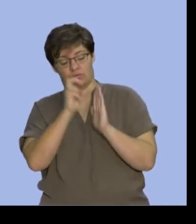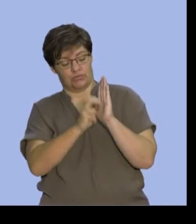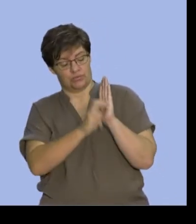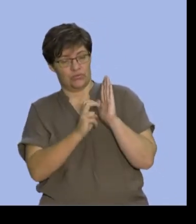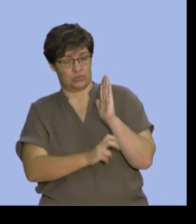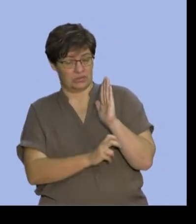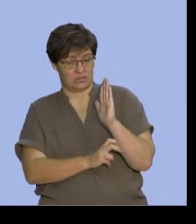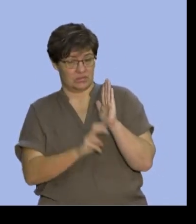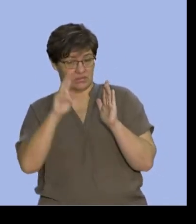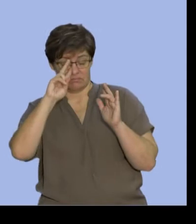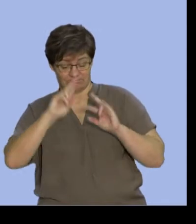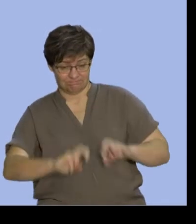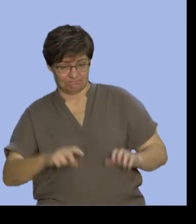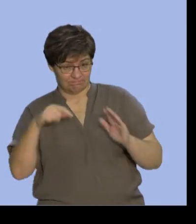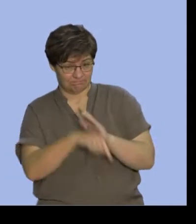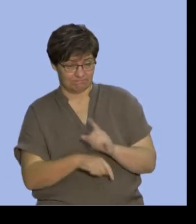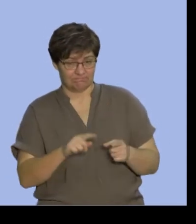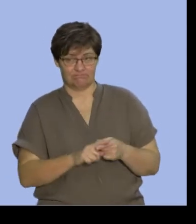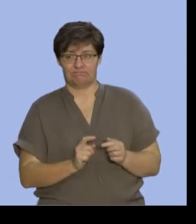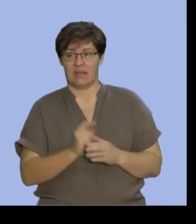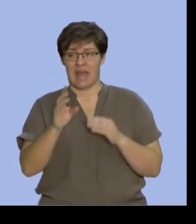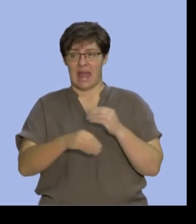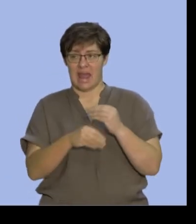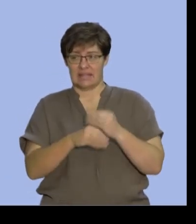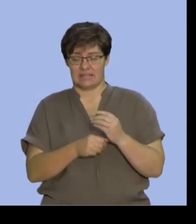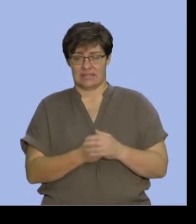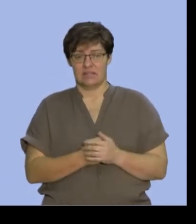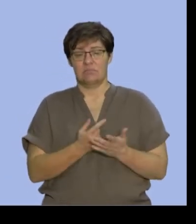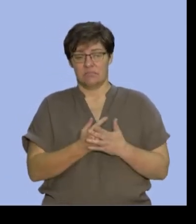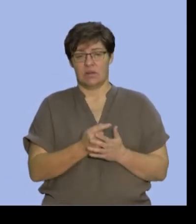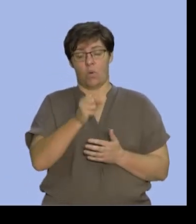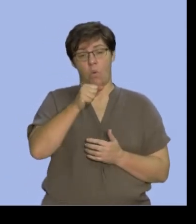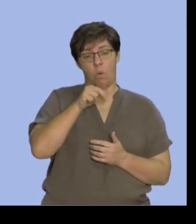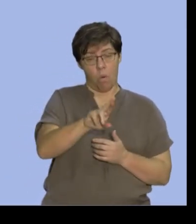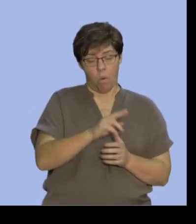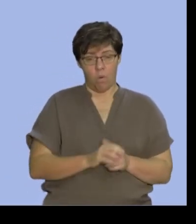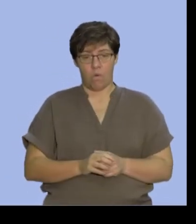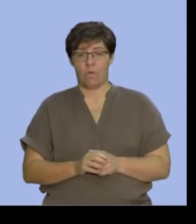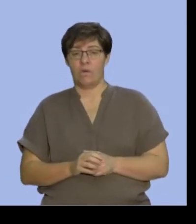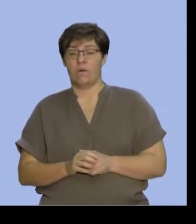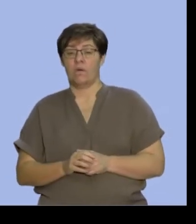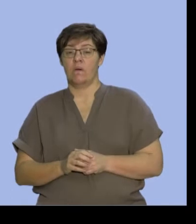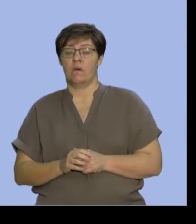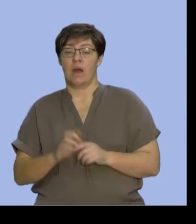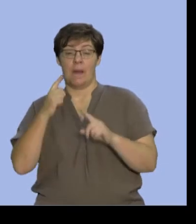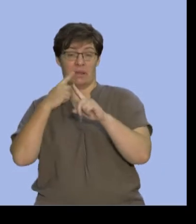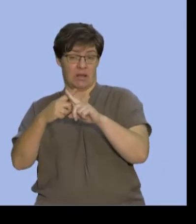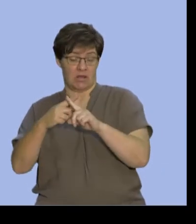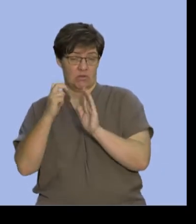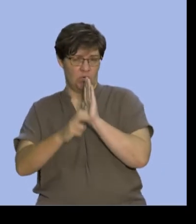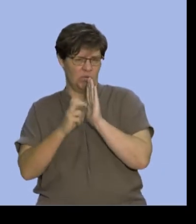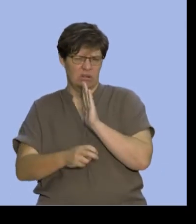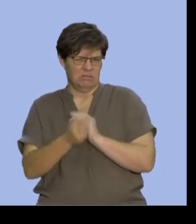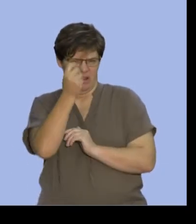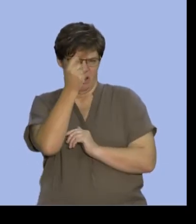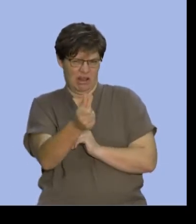already established, the addition rule, which we also say is the all rule, the multiplication rule, which we haven't done very